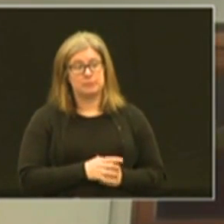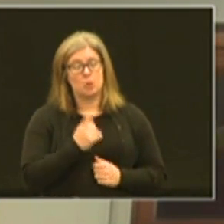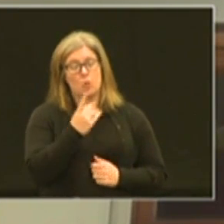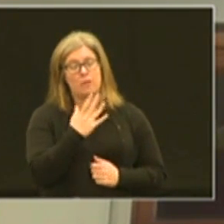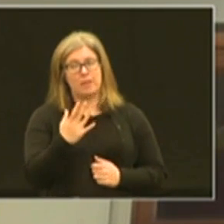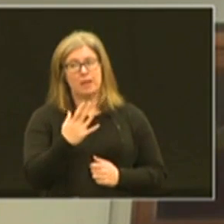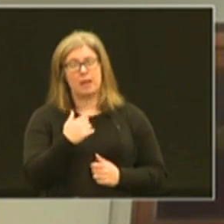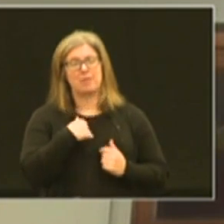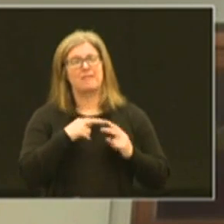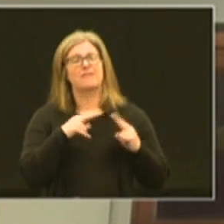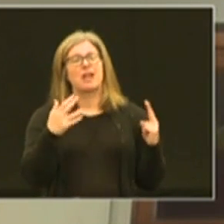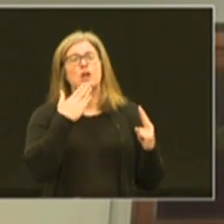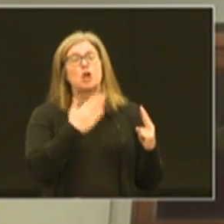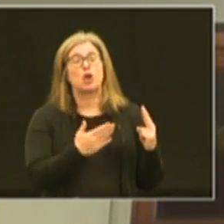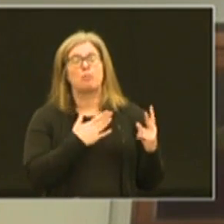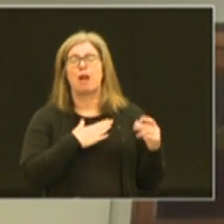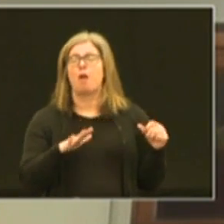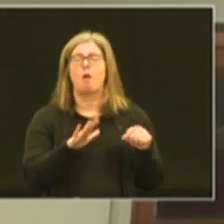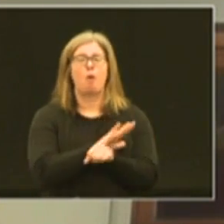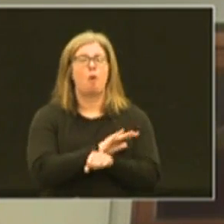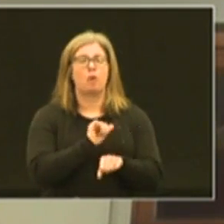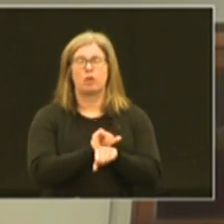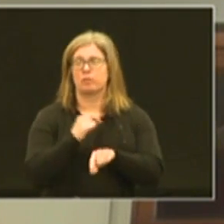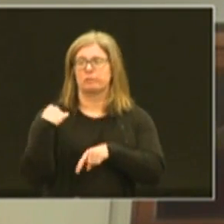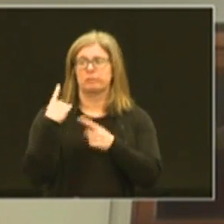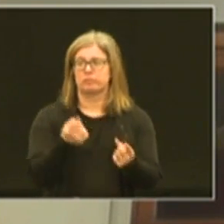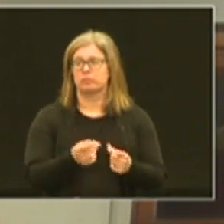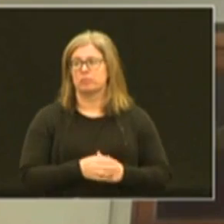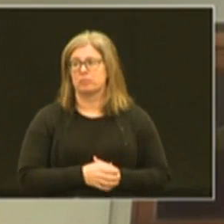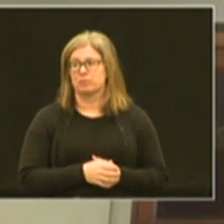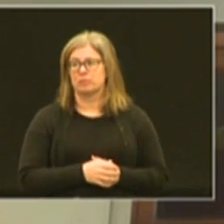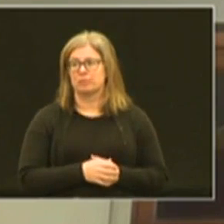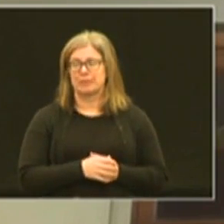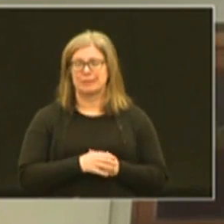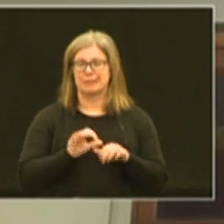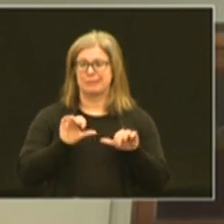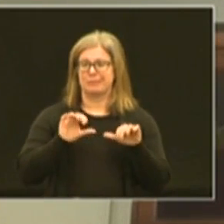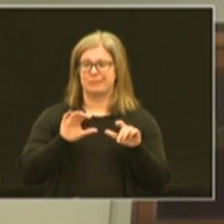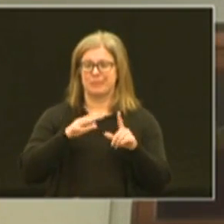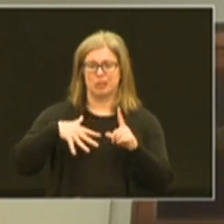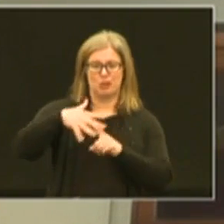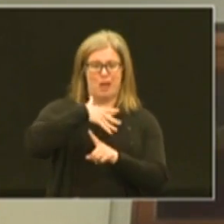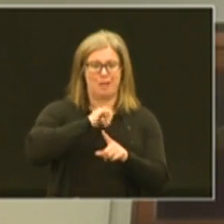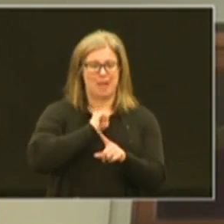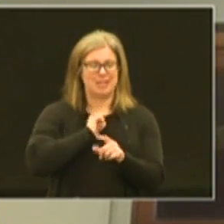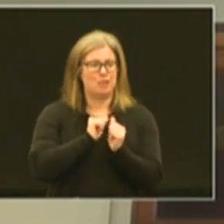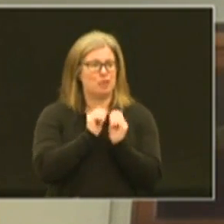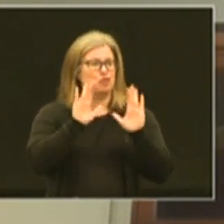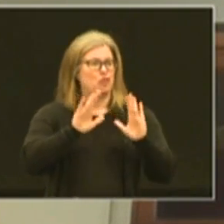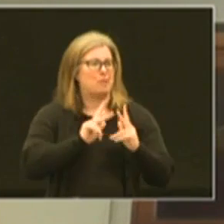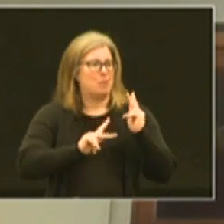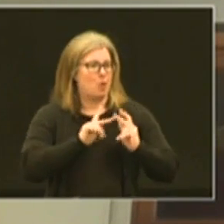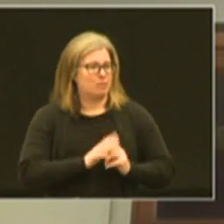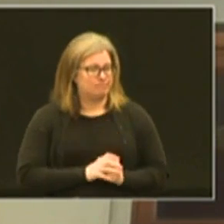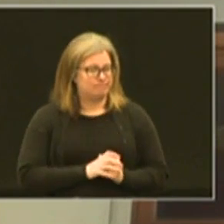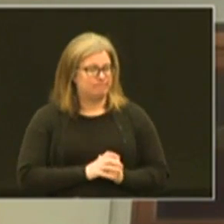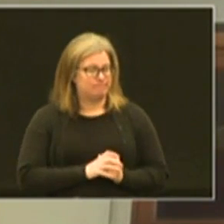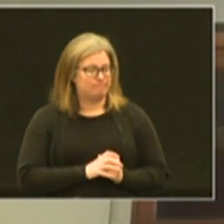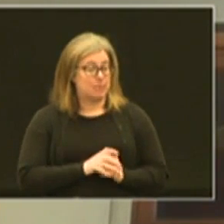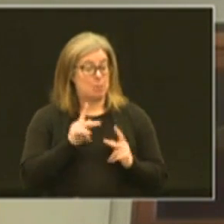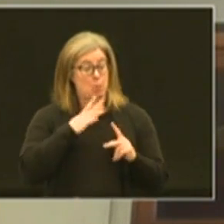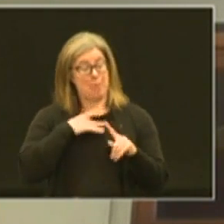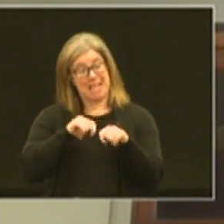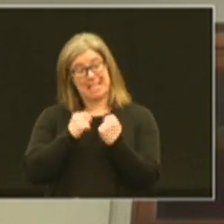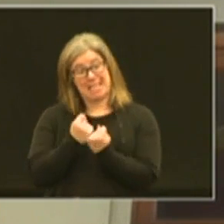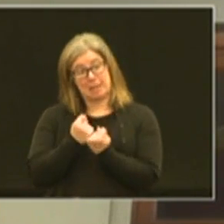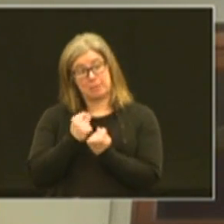things that i've been very good at my entire career is surrounding myself with great people um and so the people on